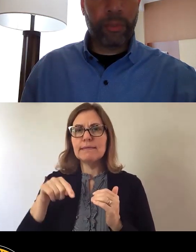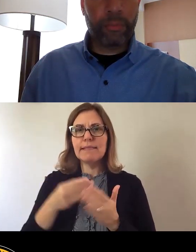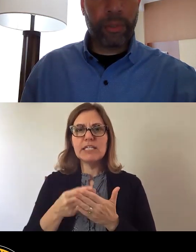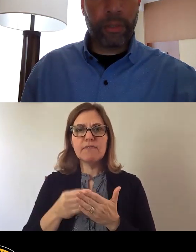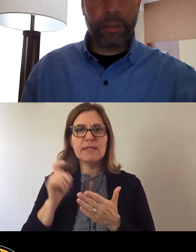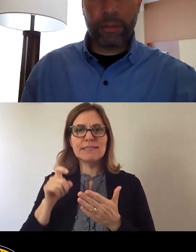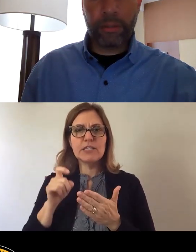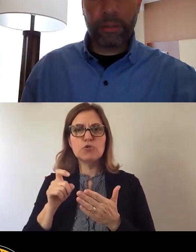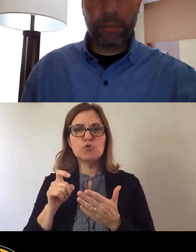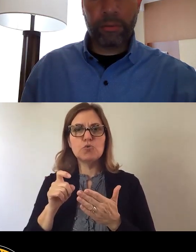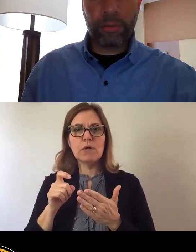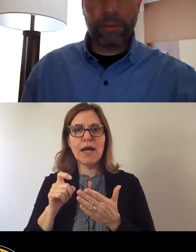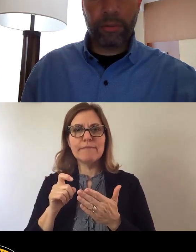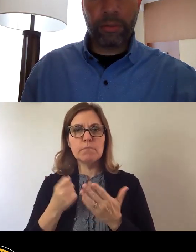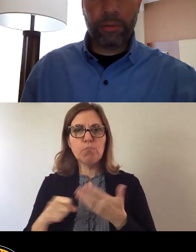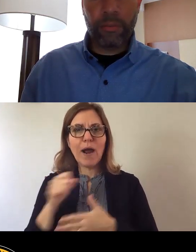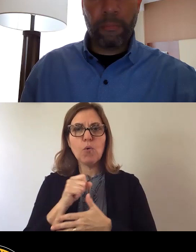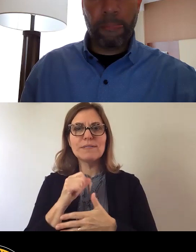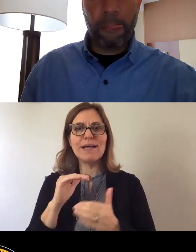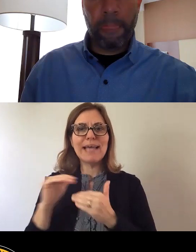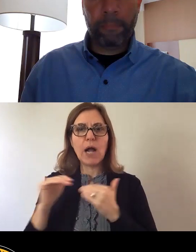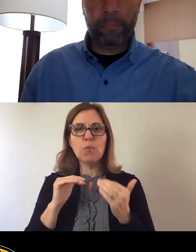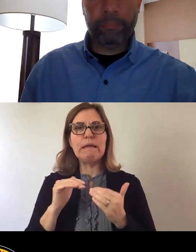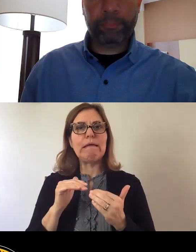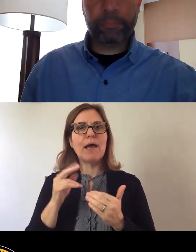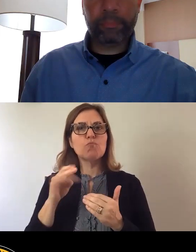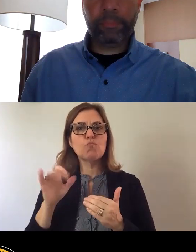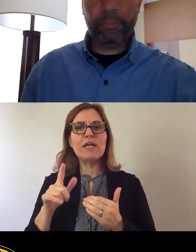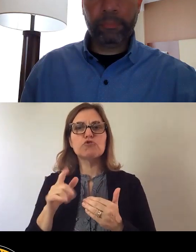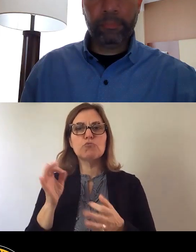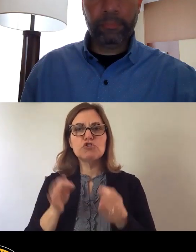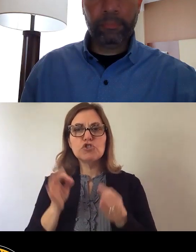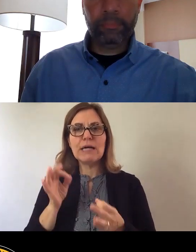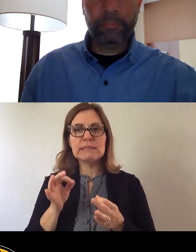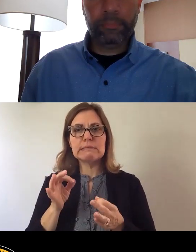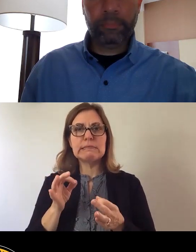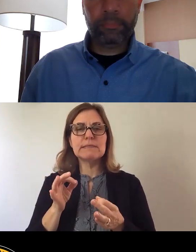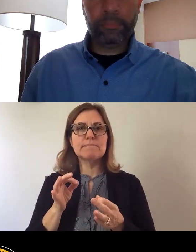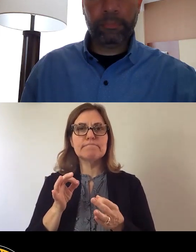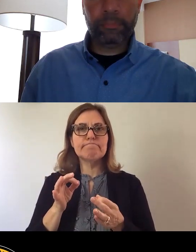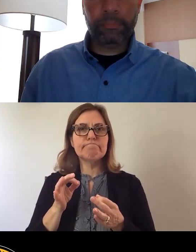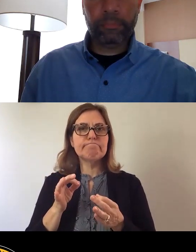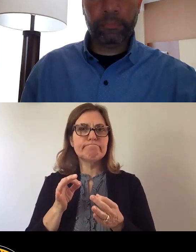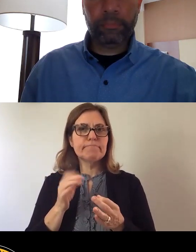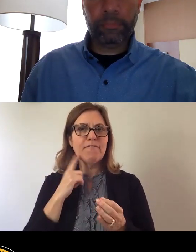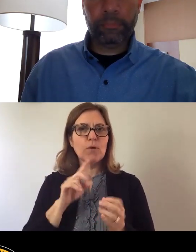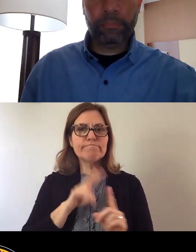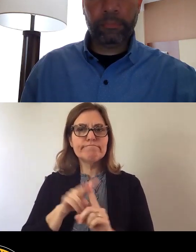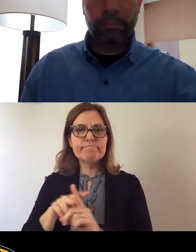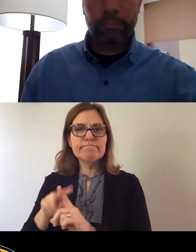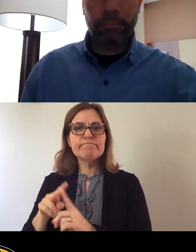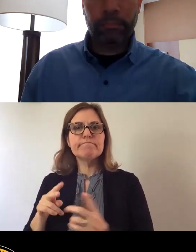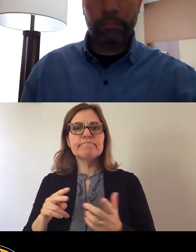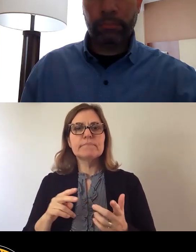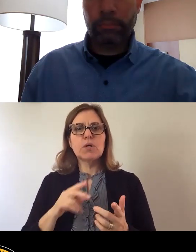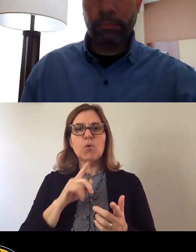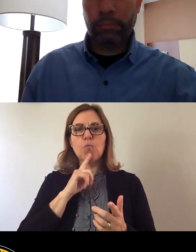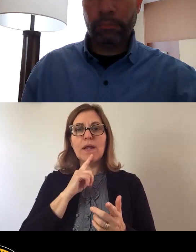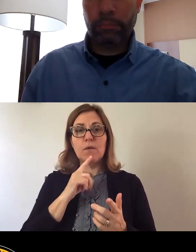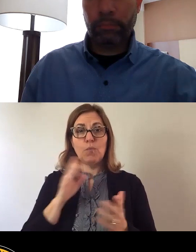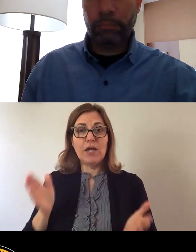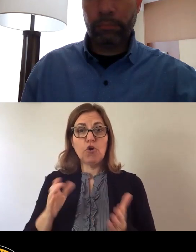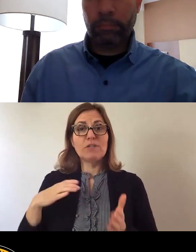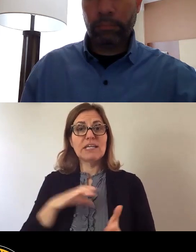justice in their deployment. I encourage council to pause the vote so that we can have a transparent and